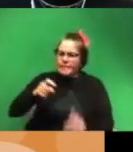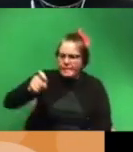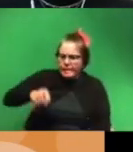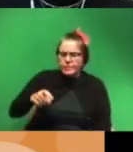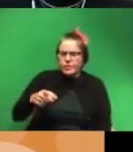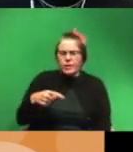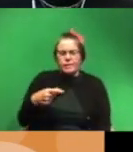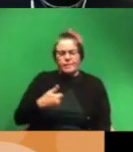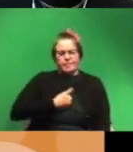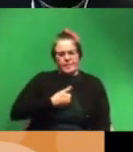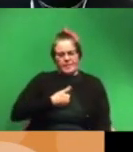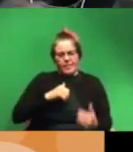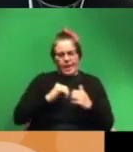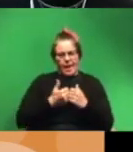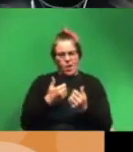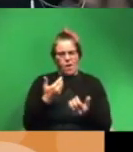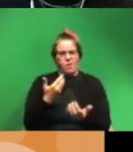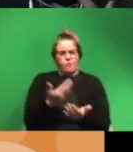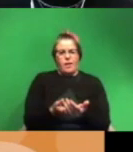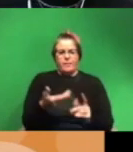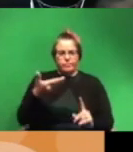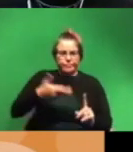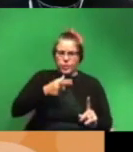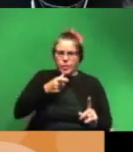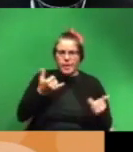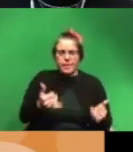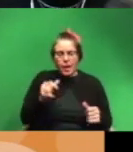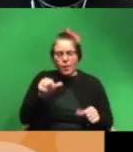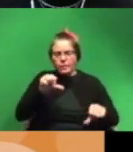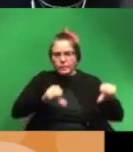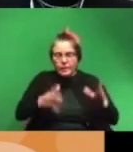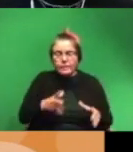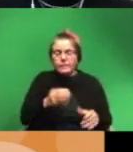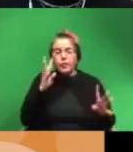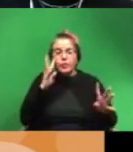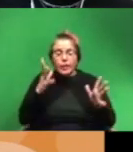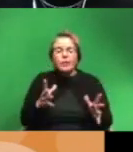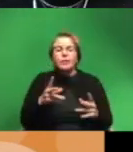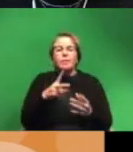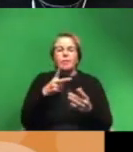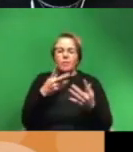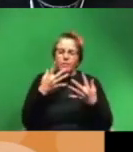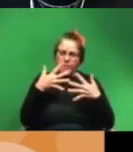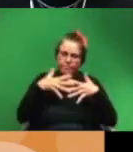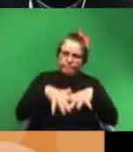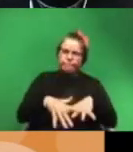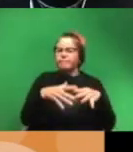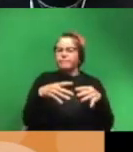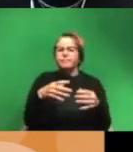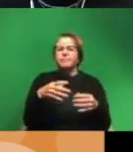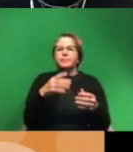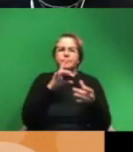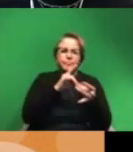into the person i am today both as a scientist as a creator and how those two were very much intertwined because of the research